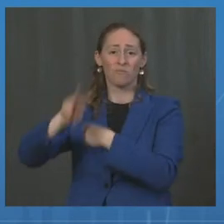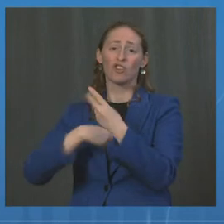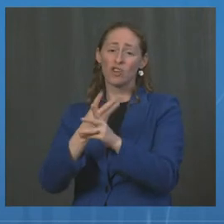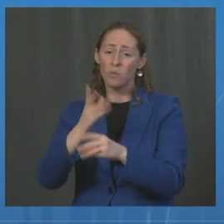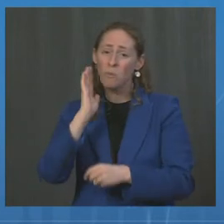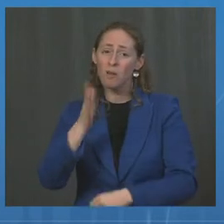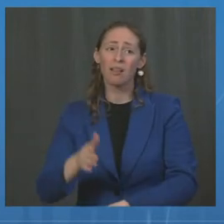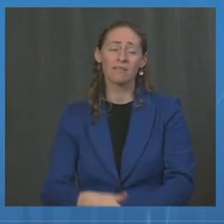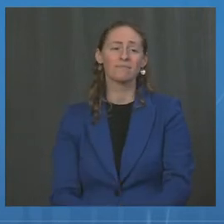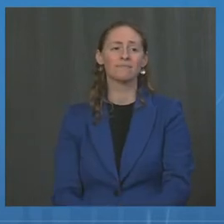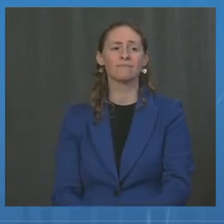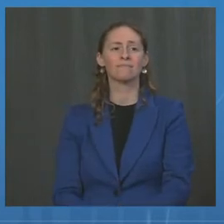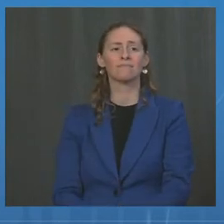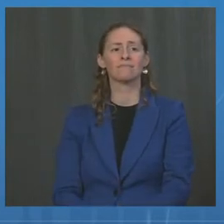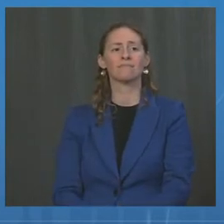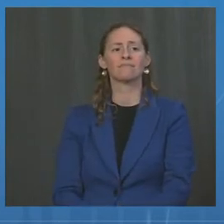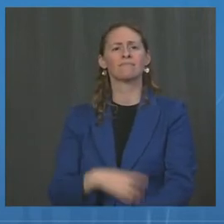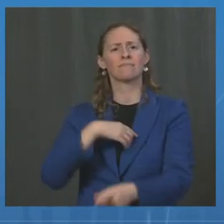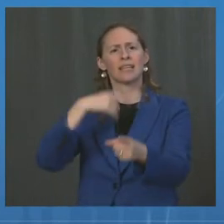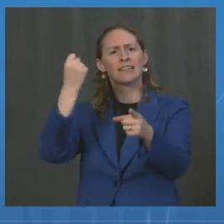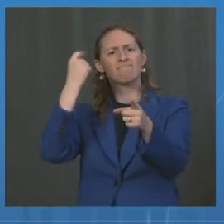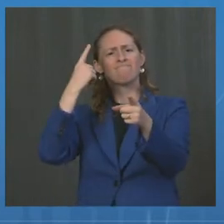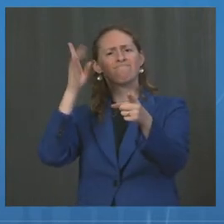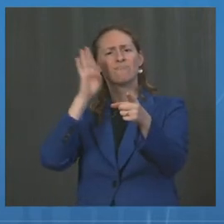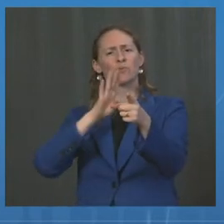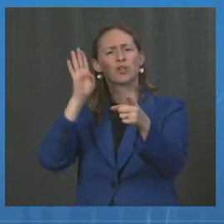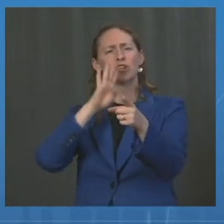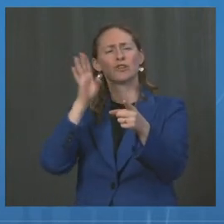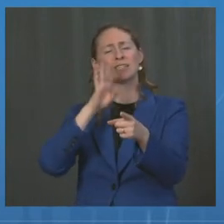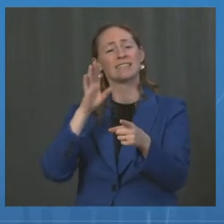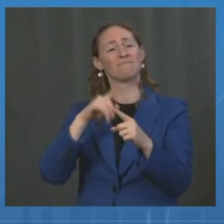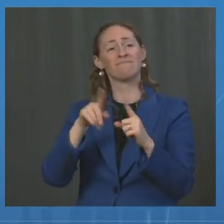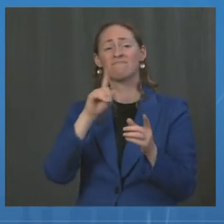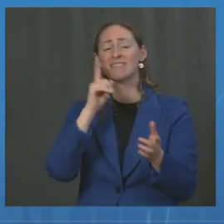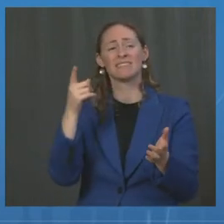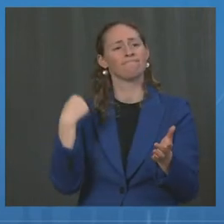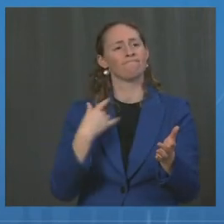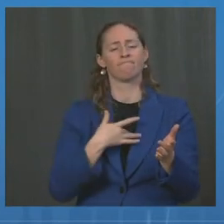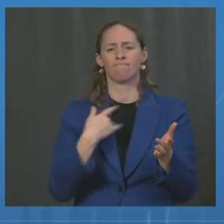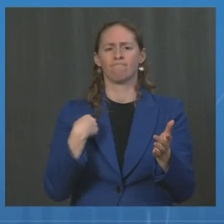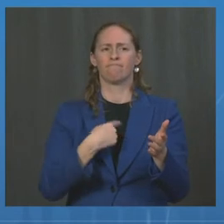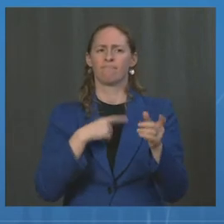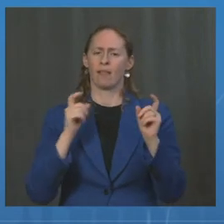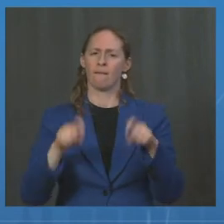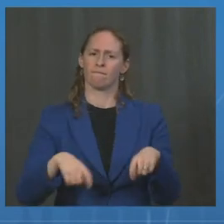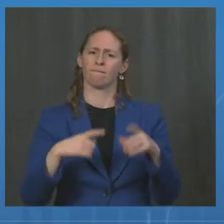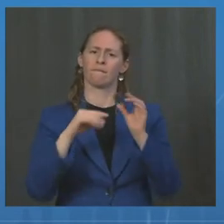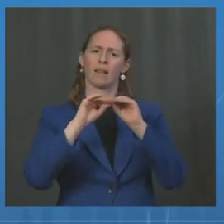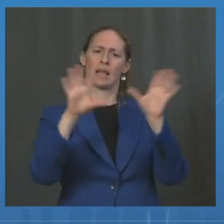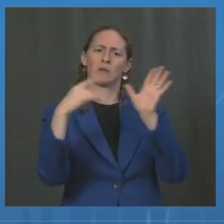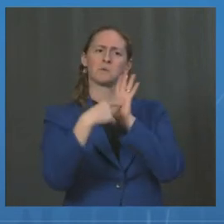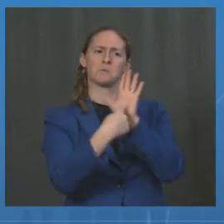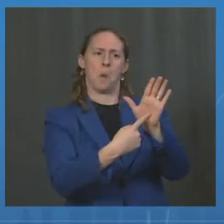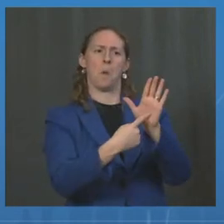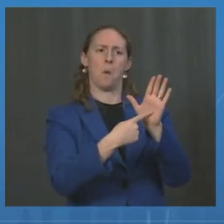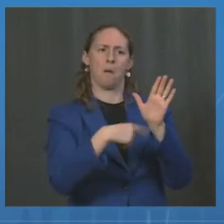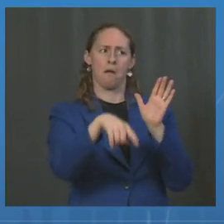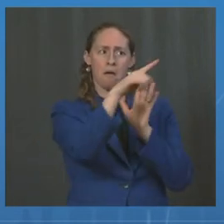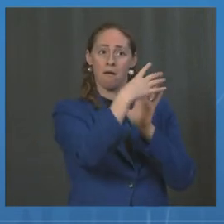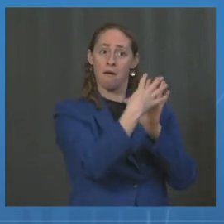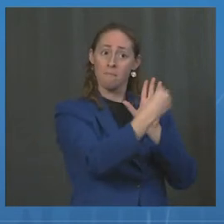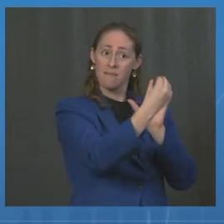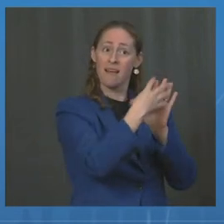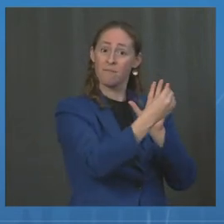concern, but I hope that the example that the United States is showing will in fact be followed by other